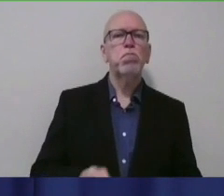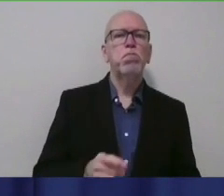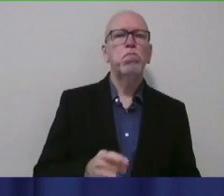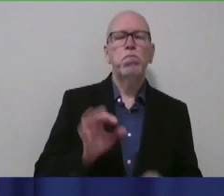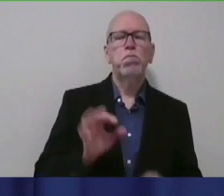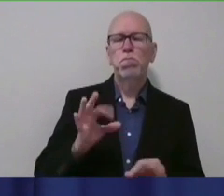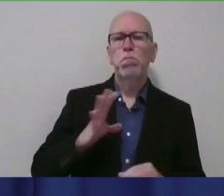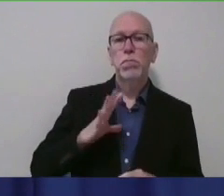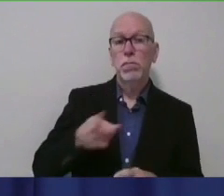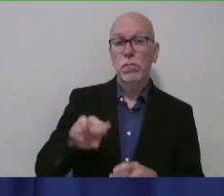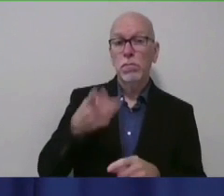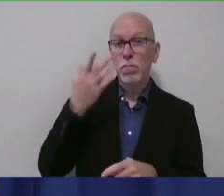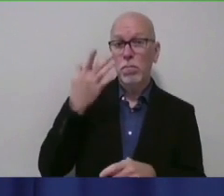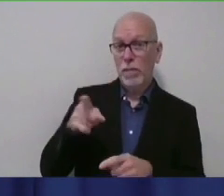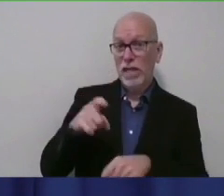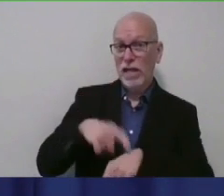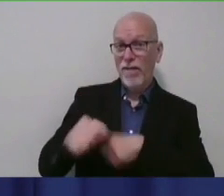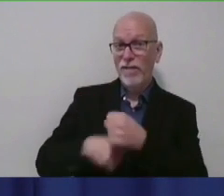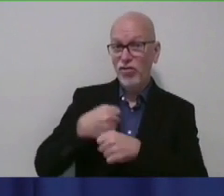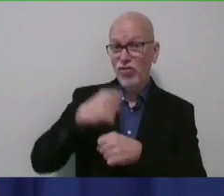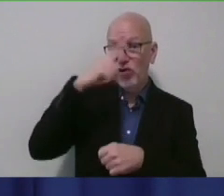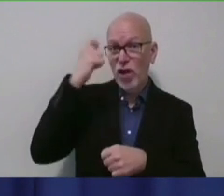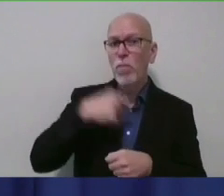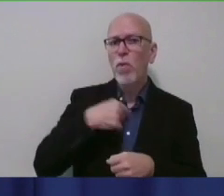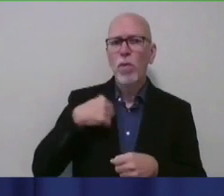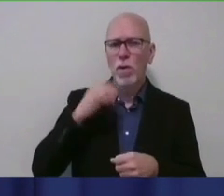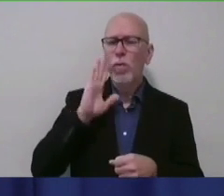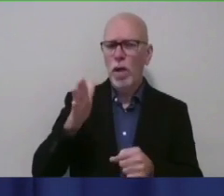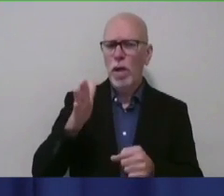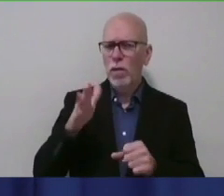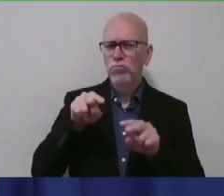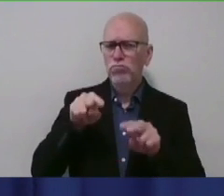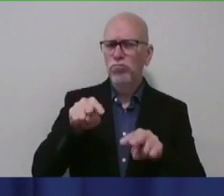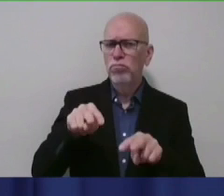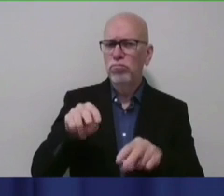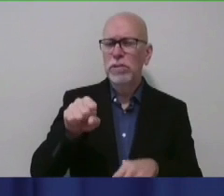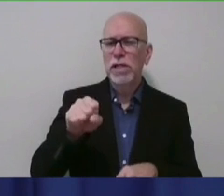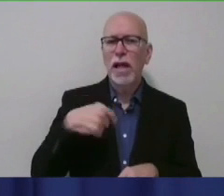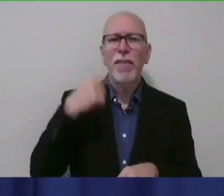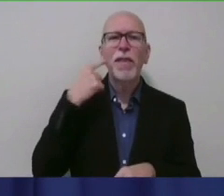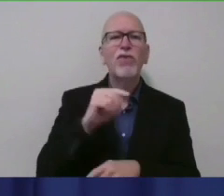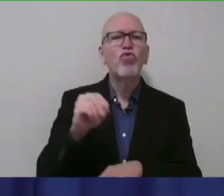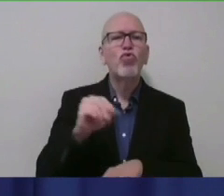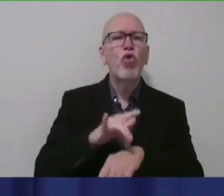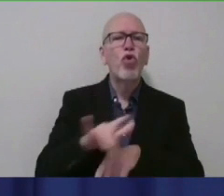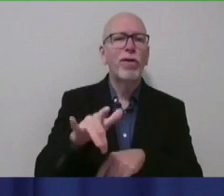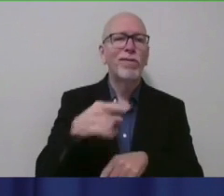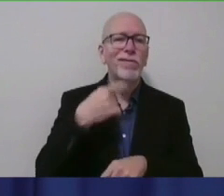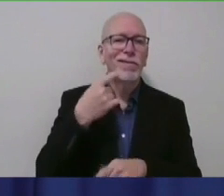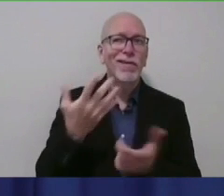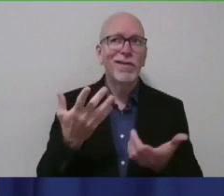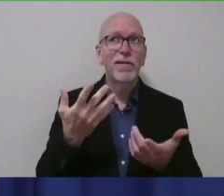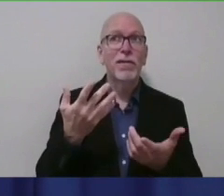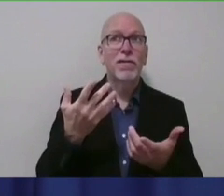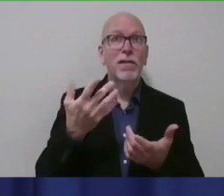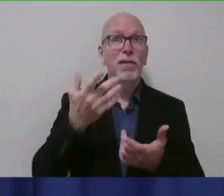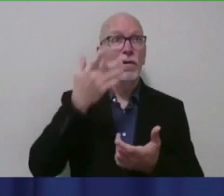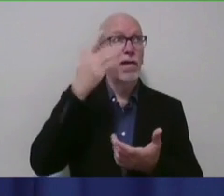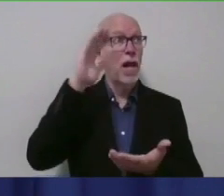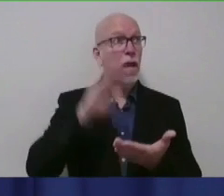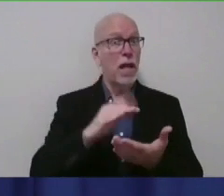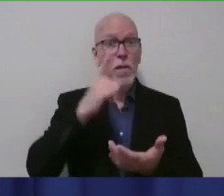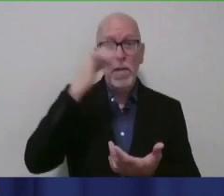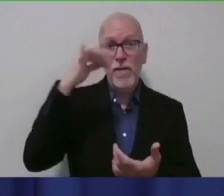seasonality, it's definitely something we're going to be paying attention to. I think it's still too early to tell exactly if there's seasonality to